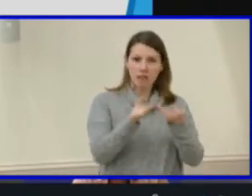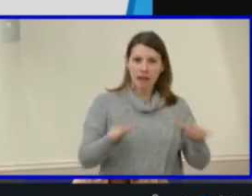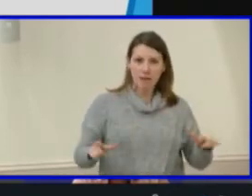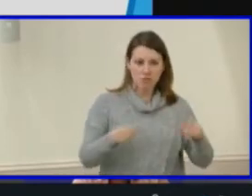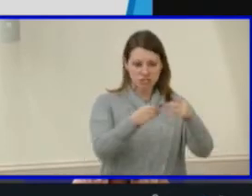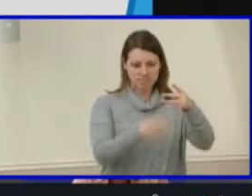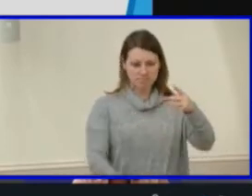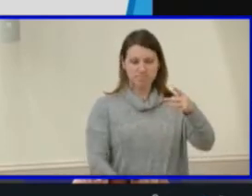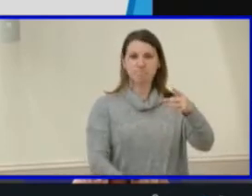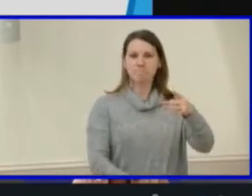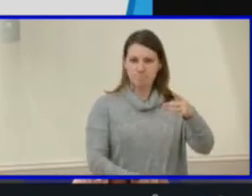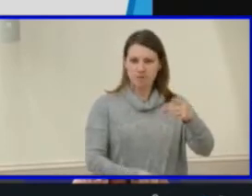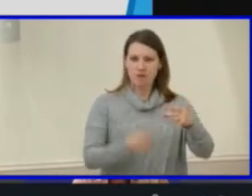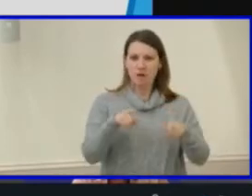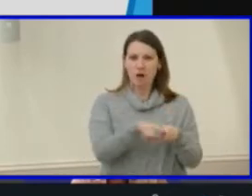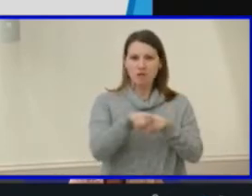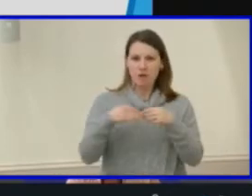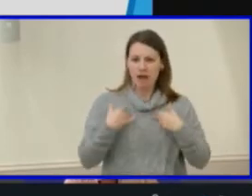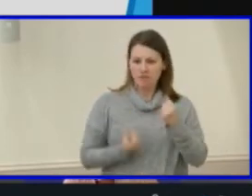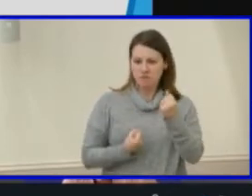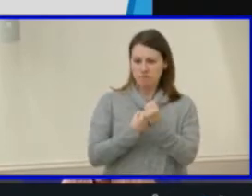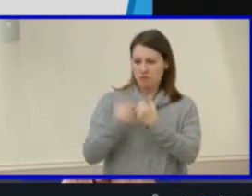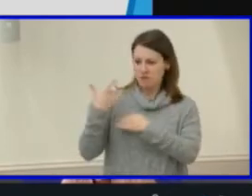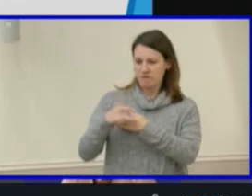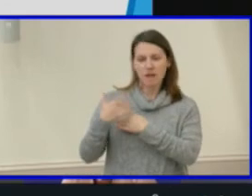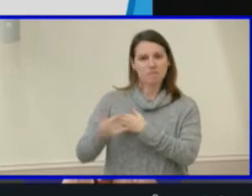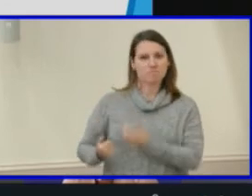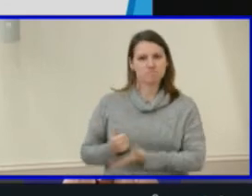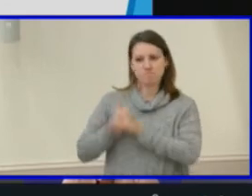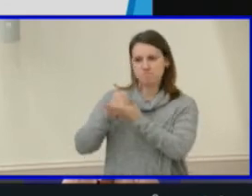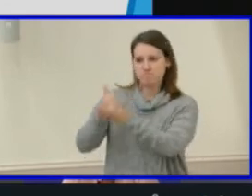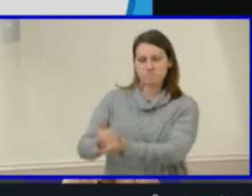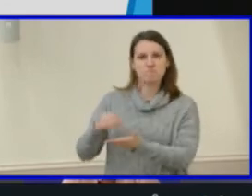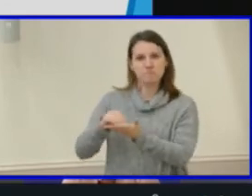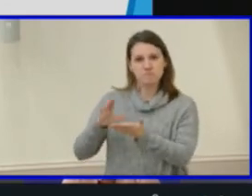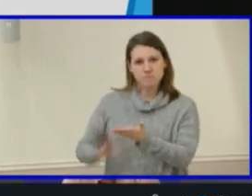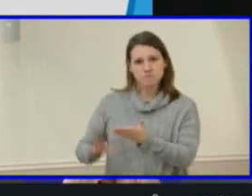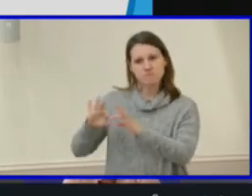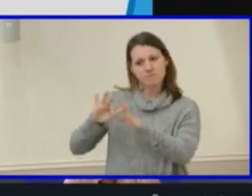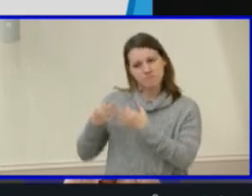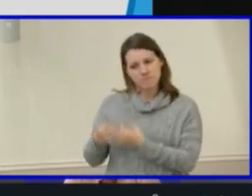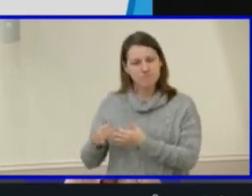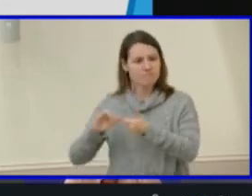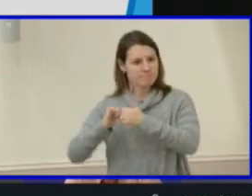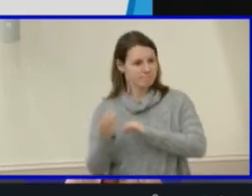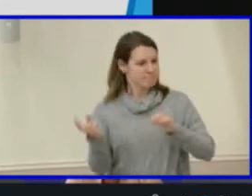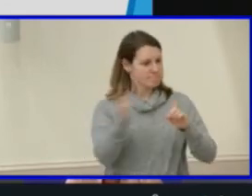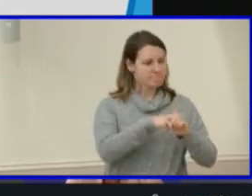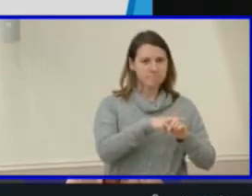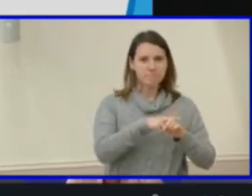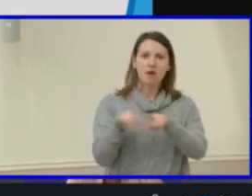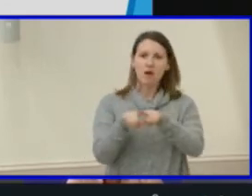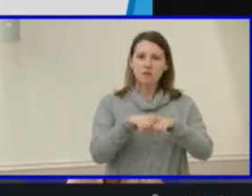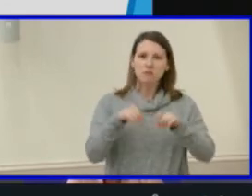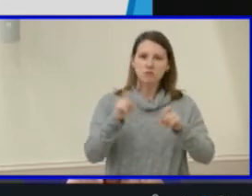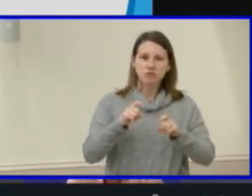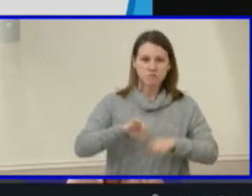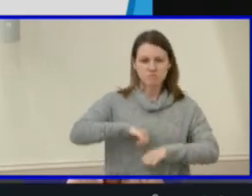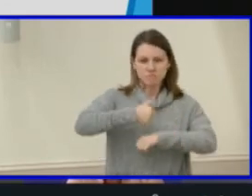to assist students and families. Focus group interviews should be conducted to seek user feedback and suggestions.